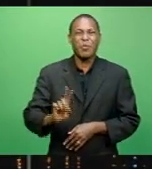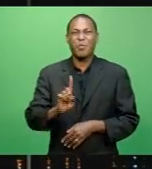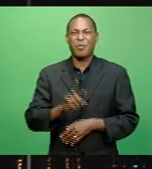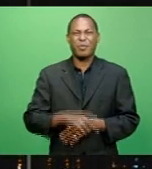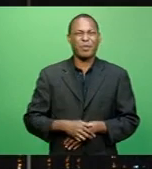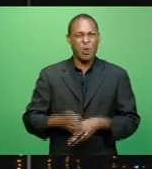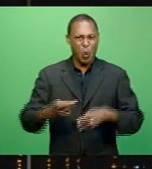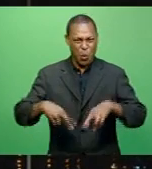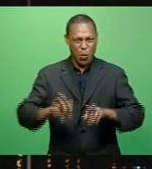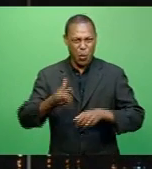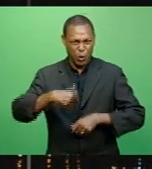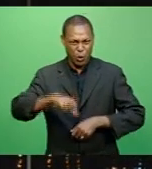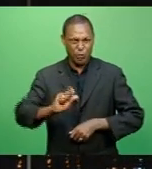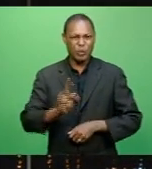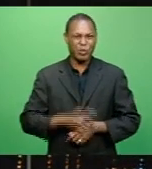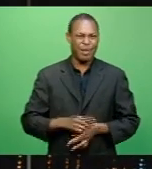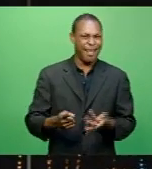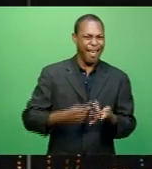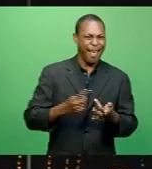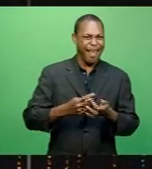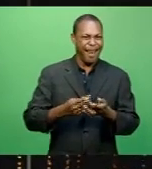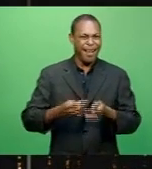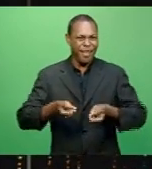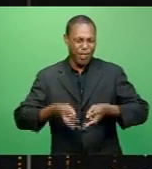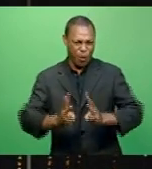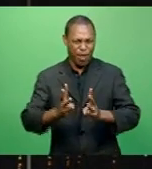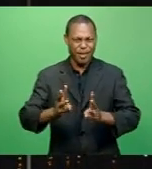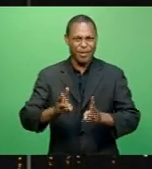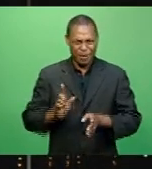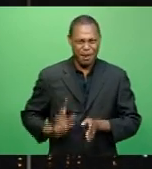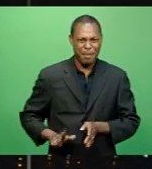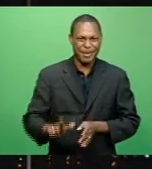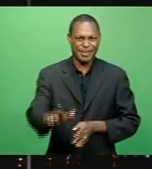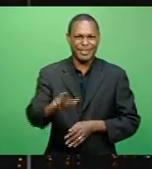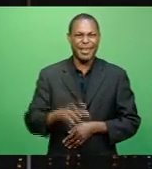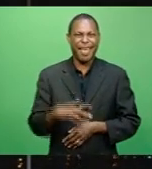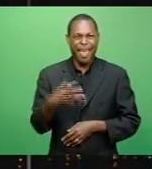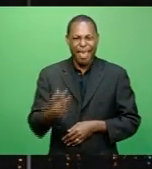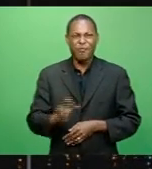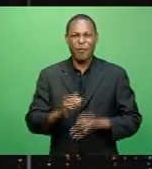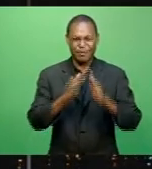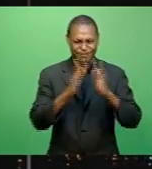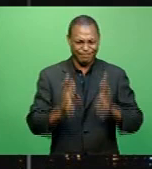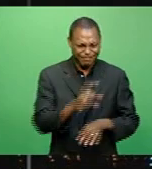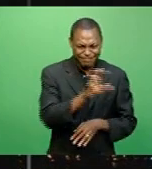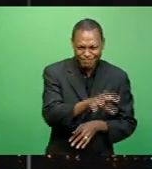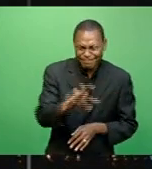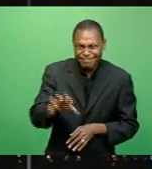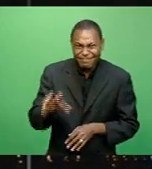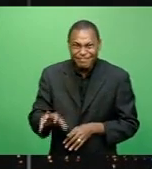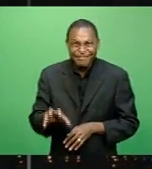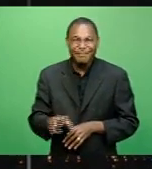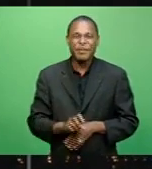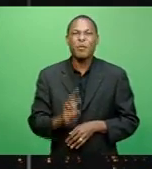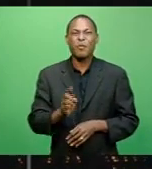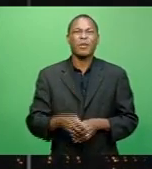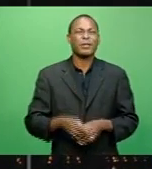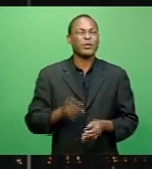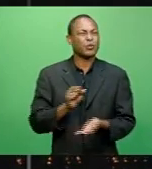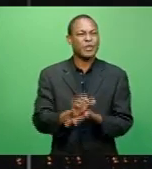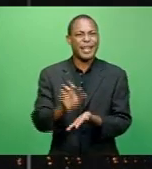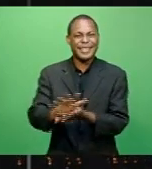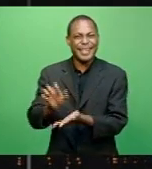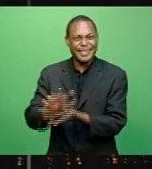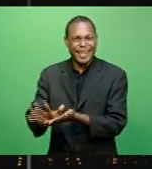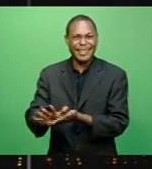as an alternative route to and from Lambasa. They've set up roadside soles to sell handicraft, farm produce and seafood